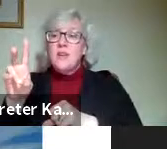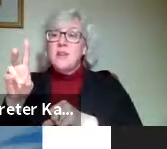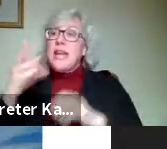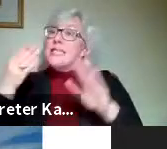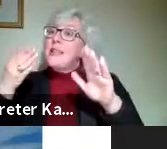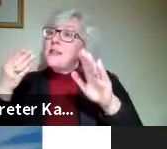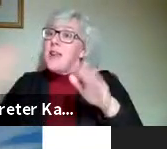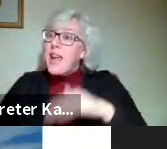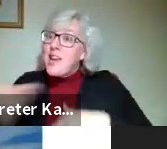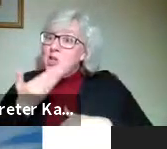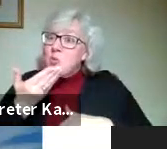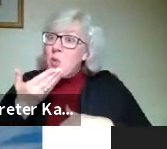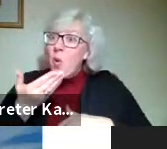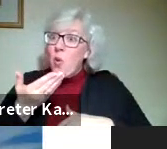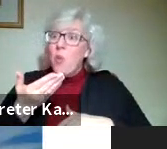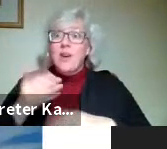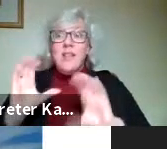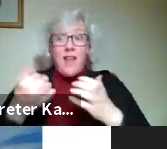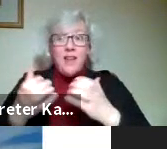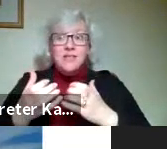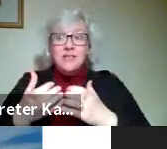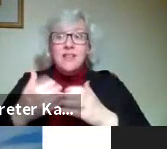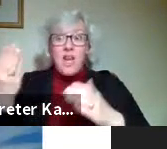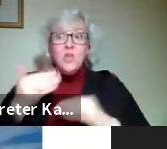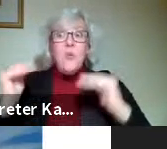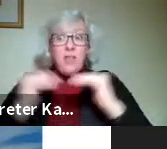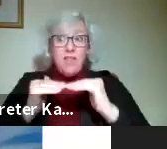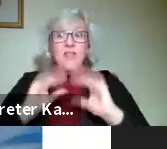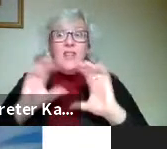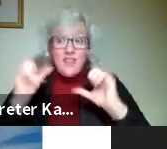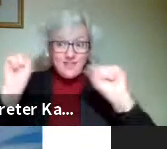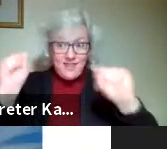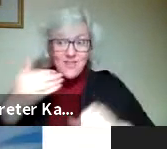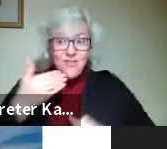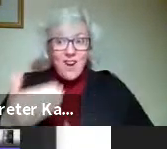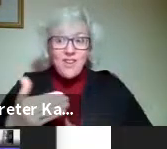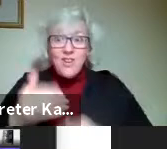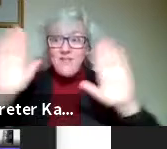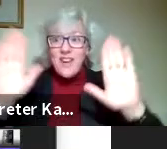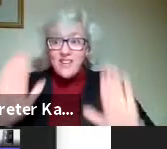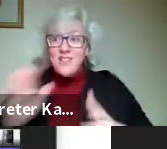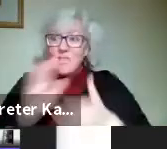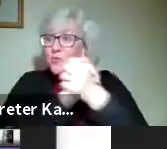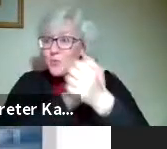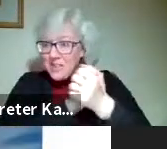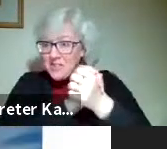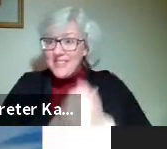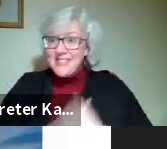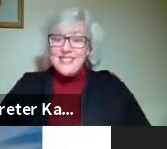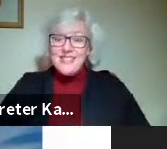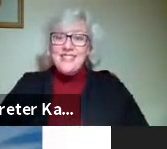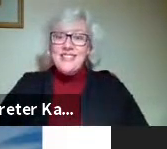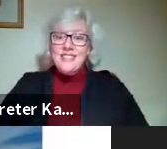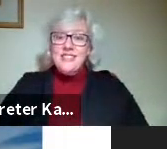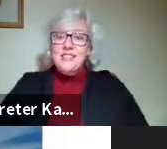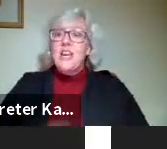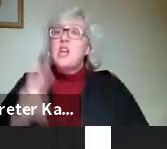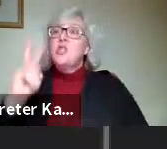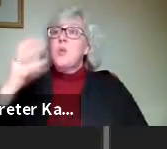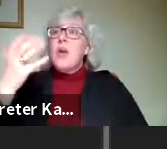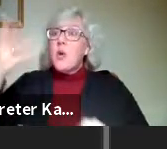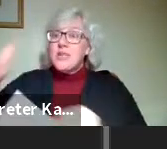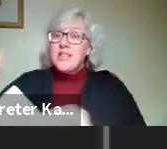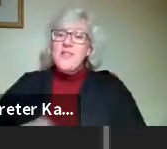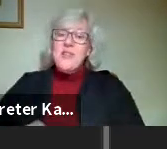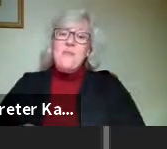intro class, Intro level class. That's right. Yeah. Very good. Fantastic. Congratulations. Two categories left, you